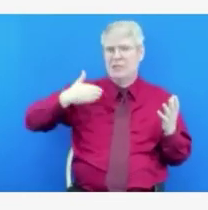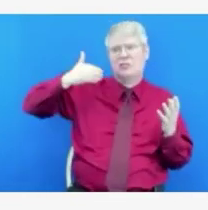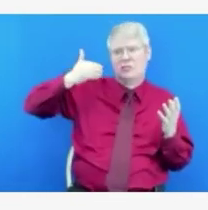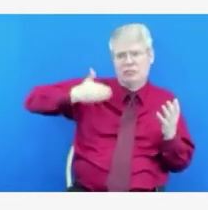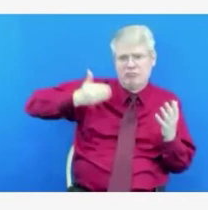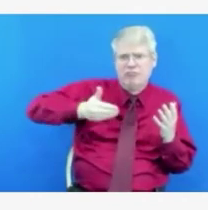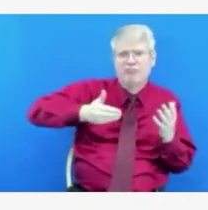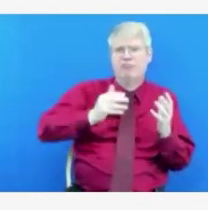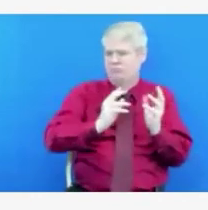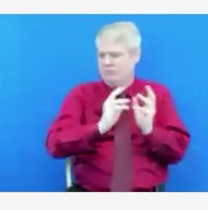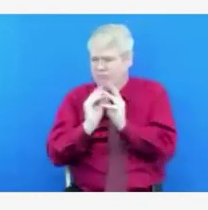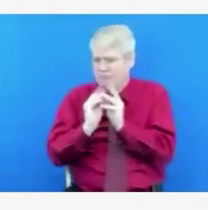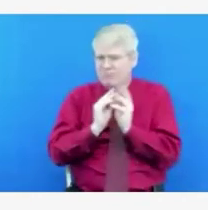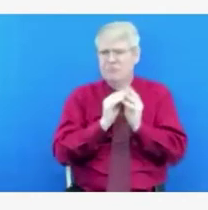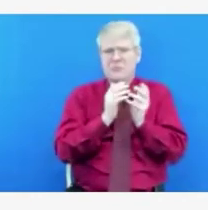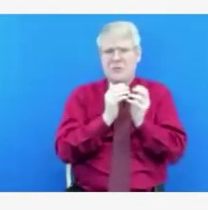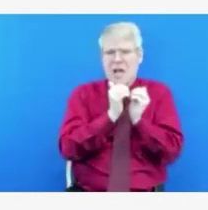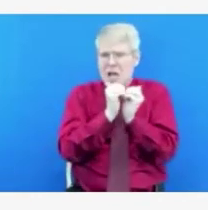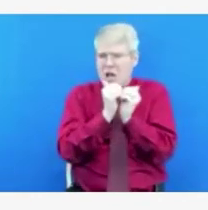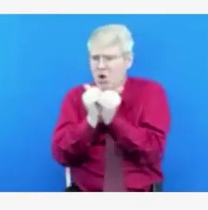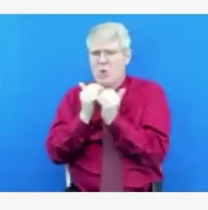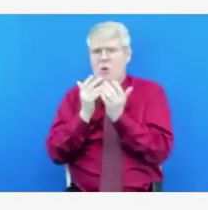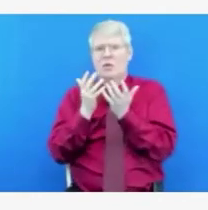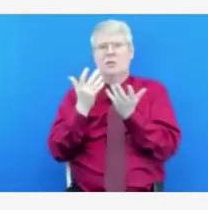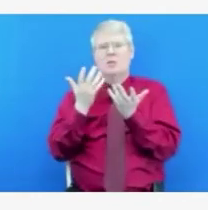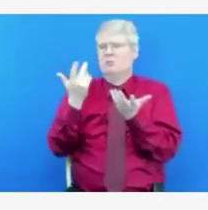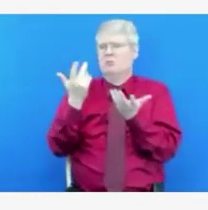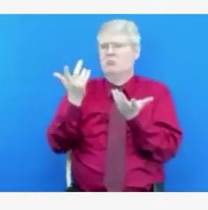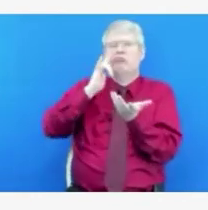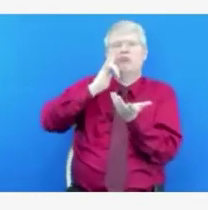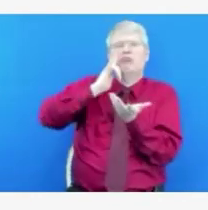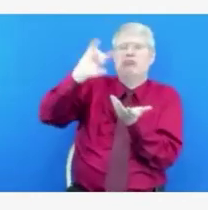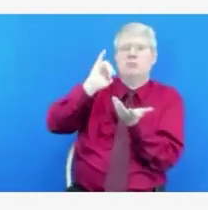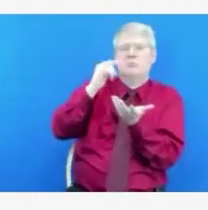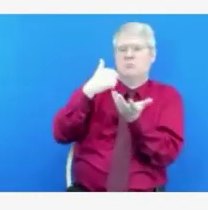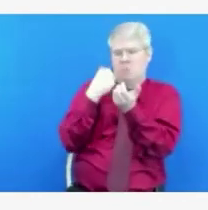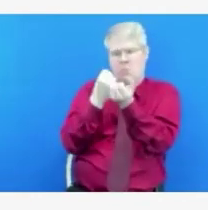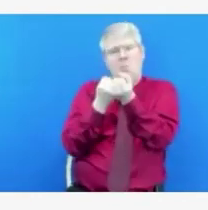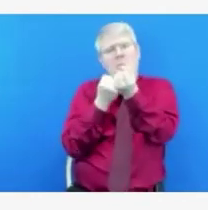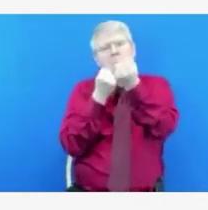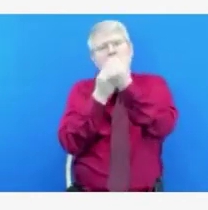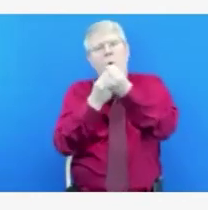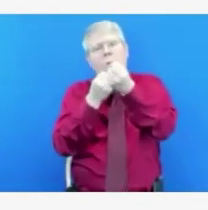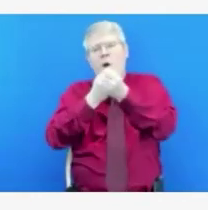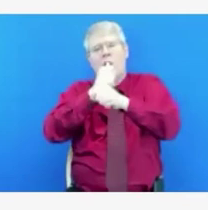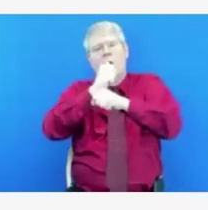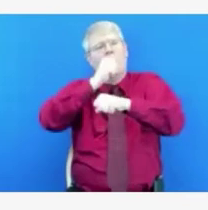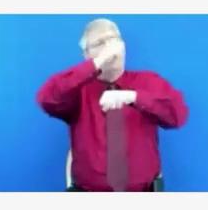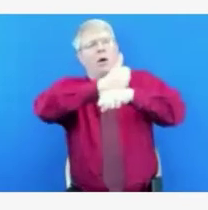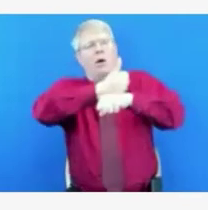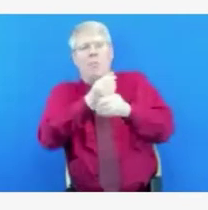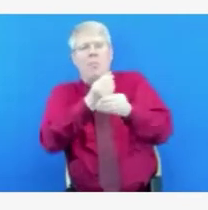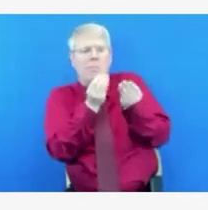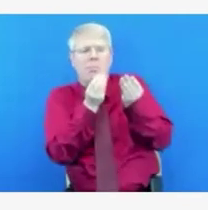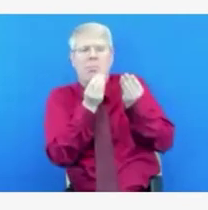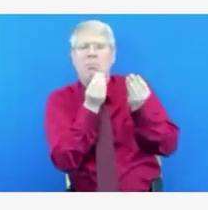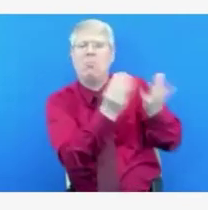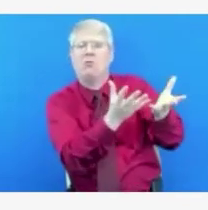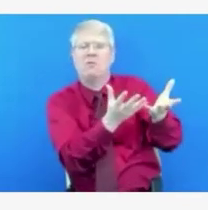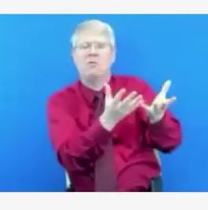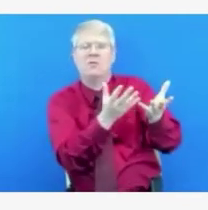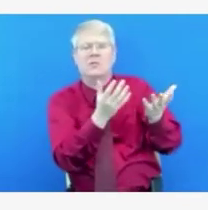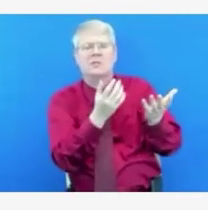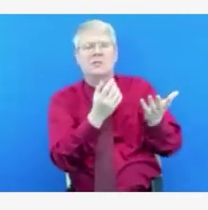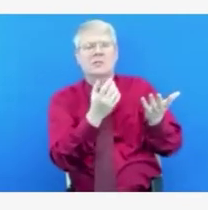of support systems in those children's lives, and those support systems will need to be strong. And that starts with immediate